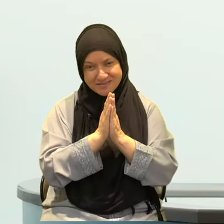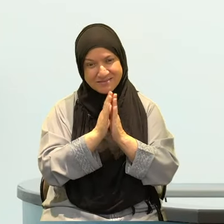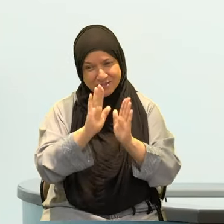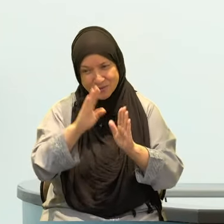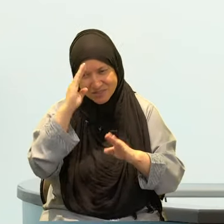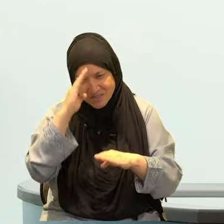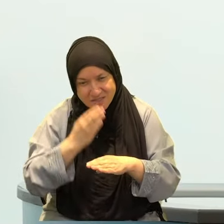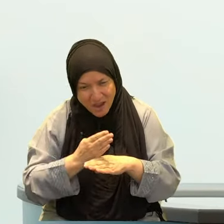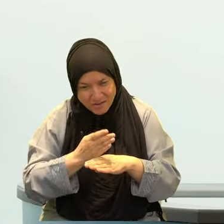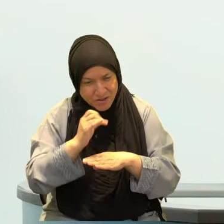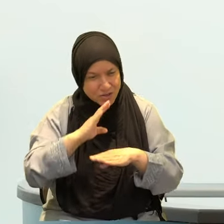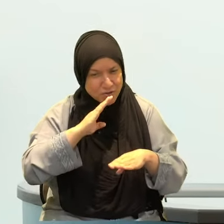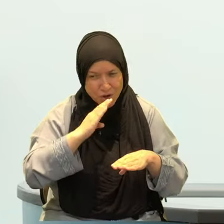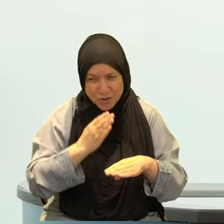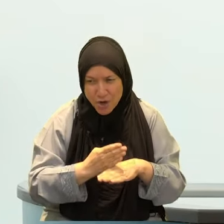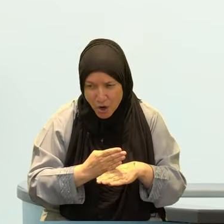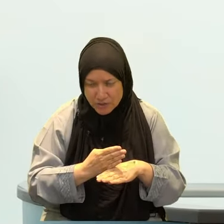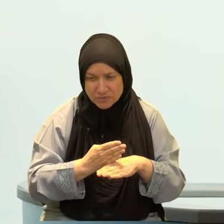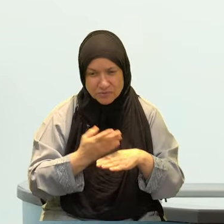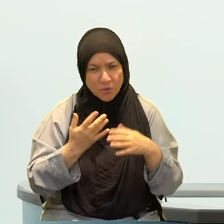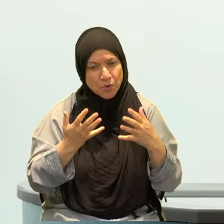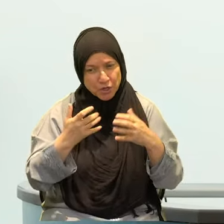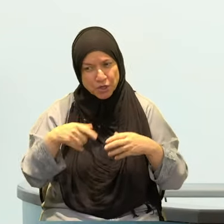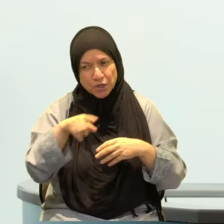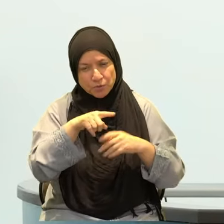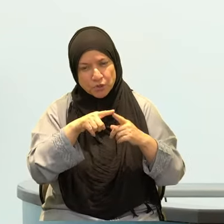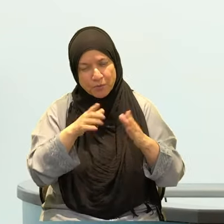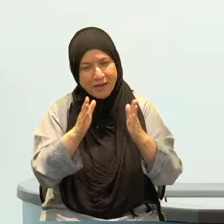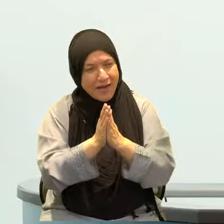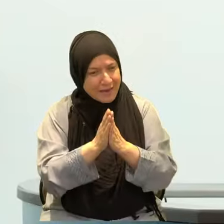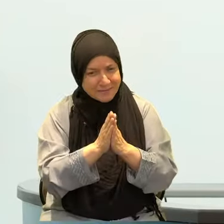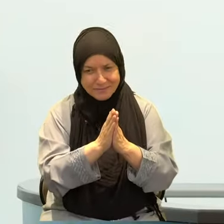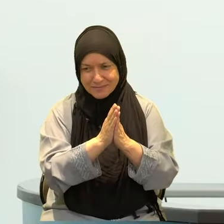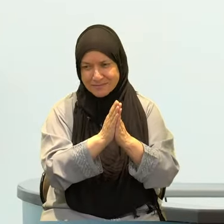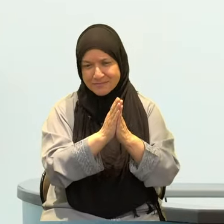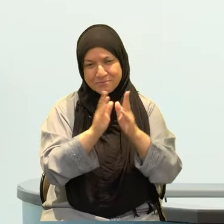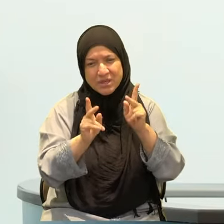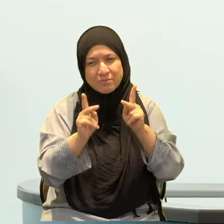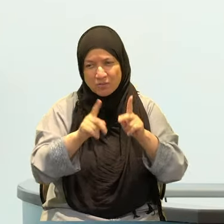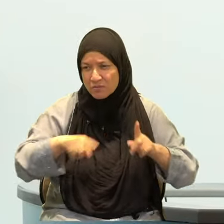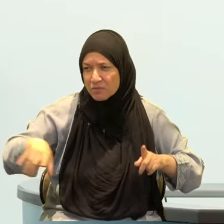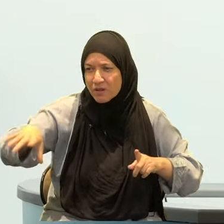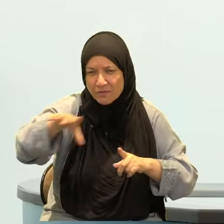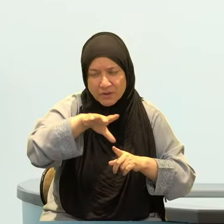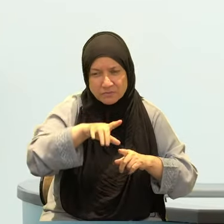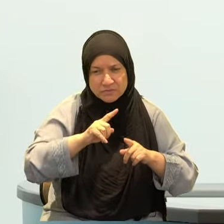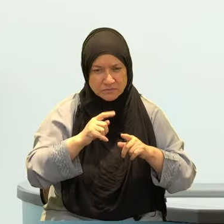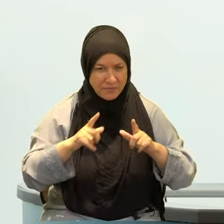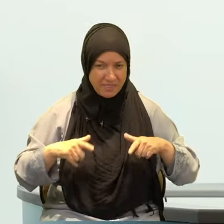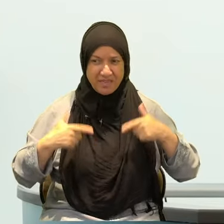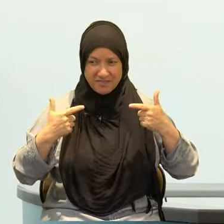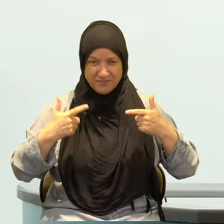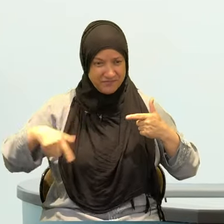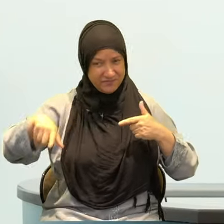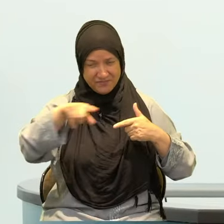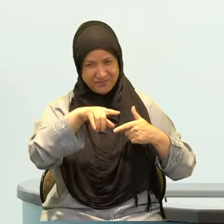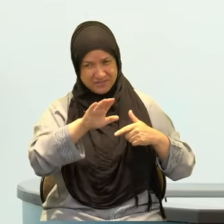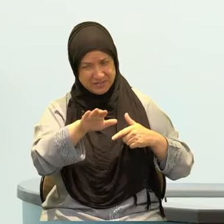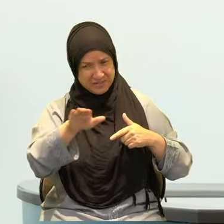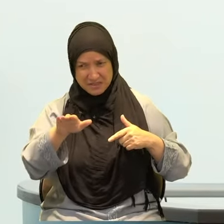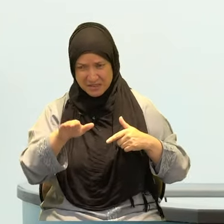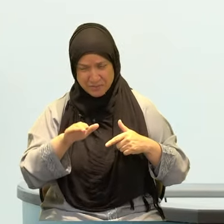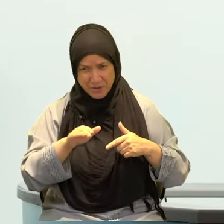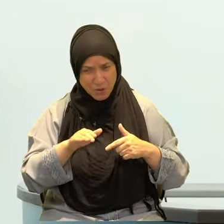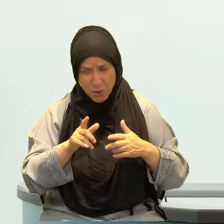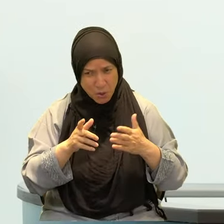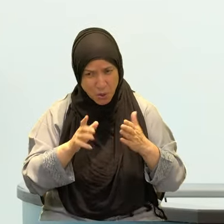a character flaw that they recognize within you. Invite it and don't say you know after Jum'ah Khutbah like you know the Sheikh said I have to do this and kind of